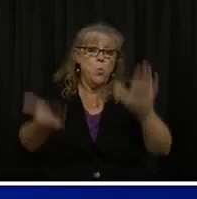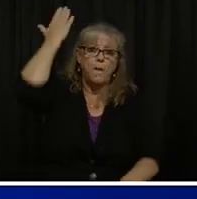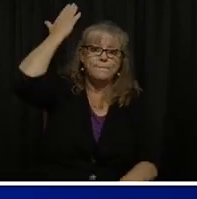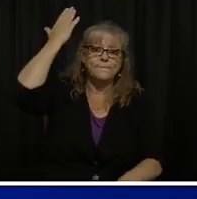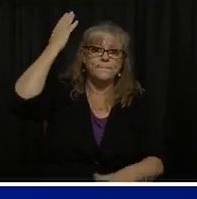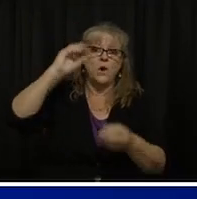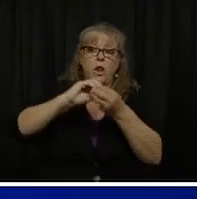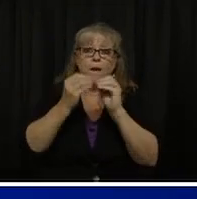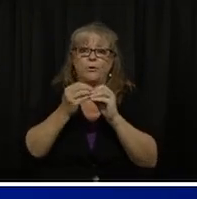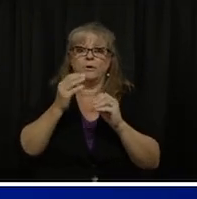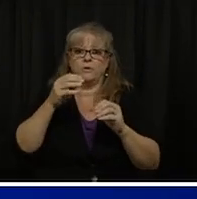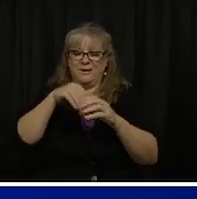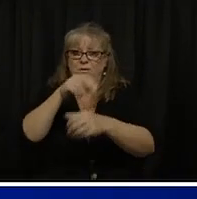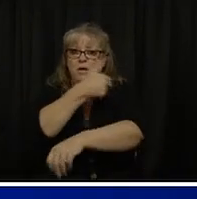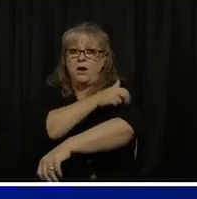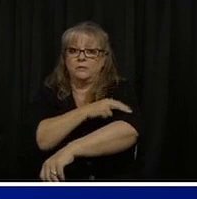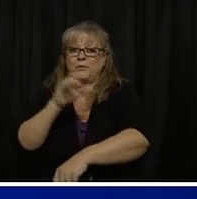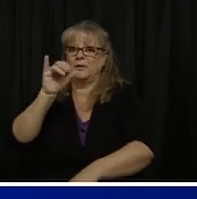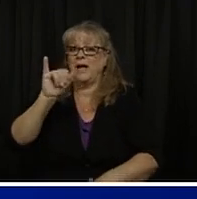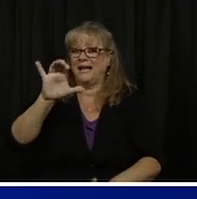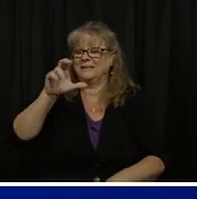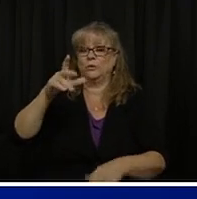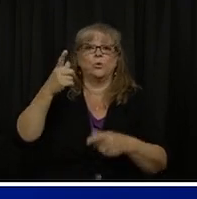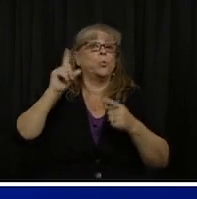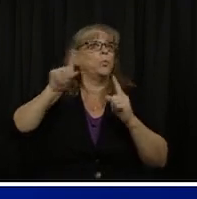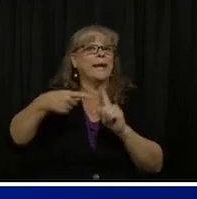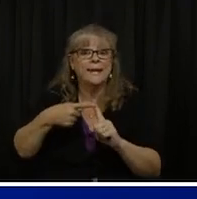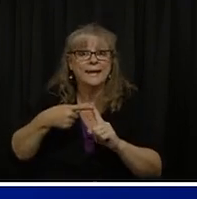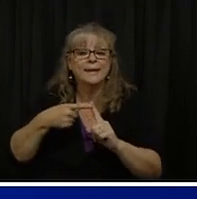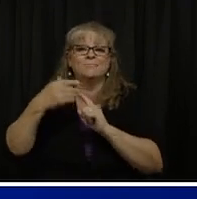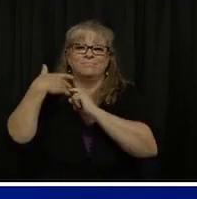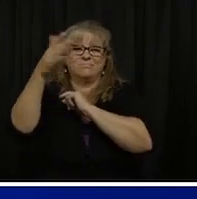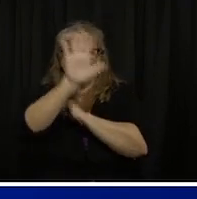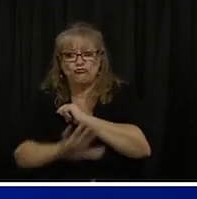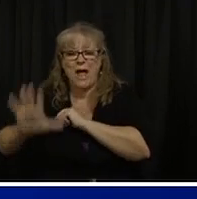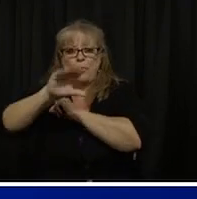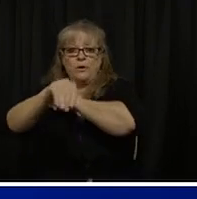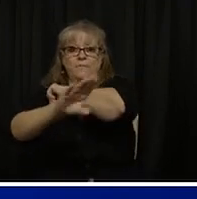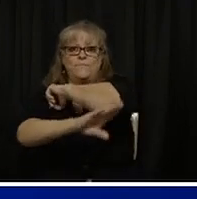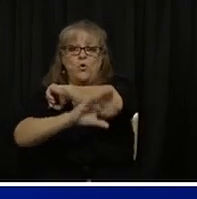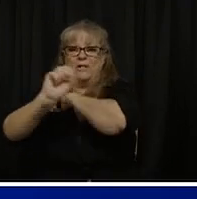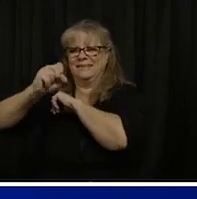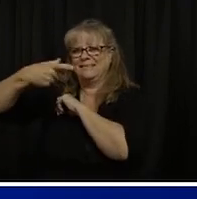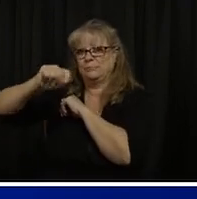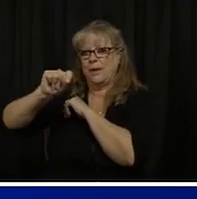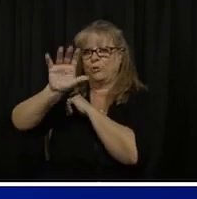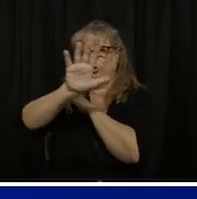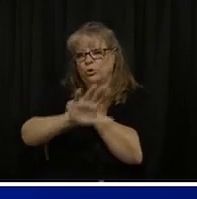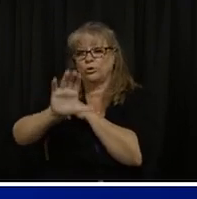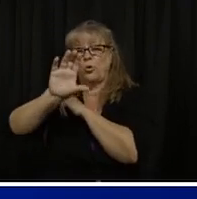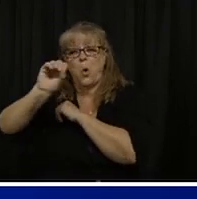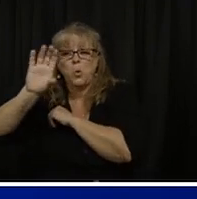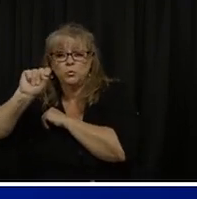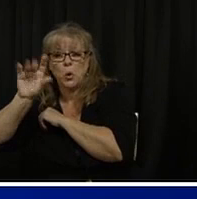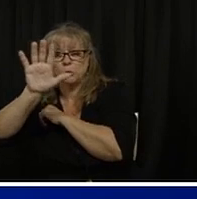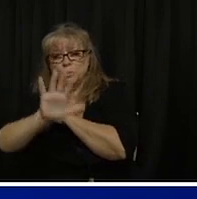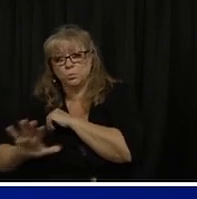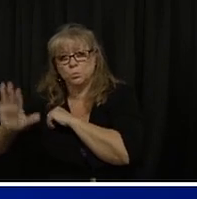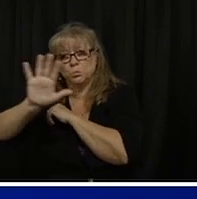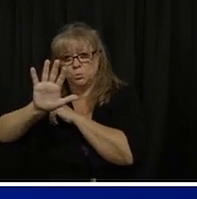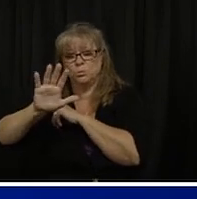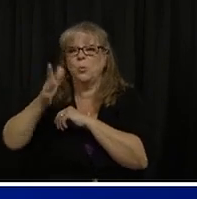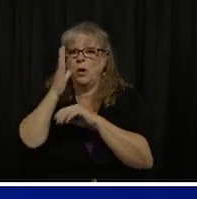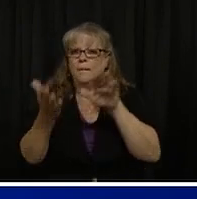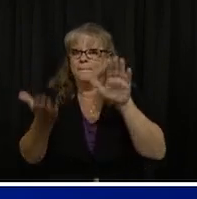in the state in early September, with a peak potentially occurring sometime in October. And so being on this path is certainly a